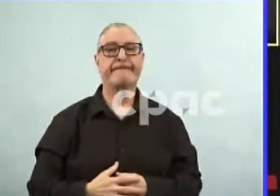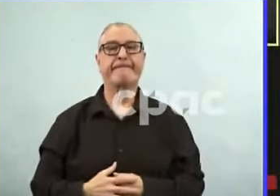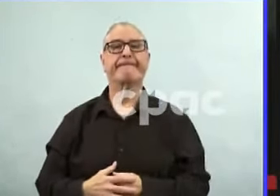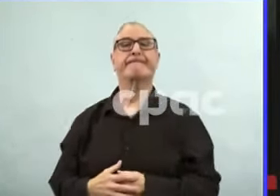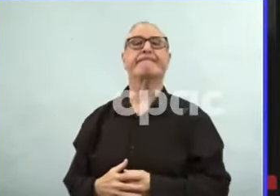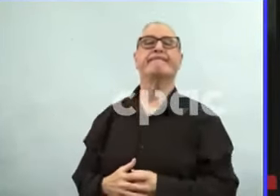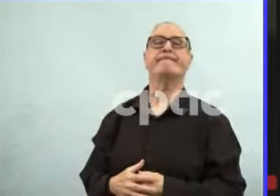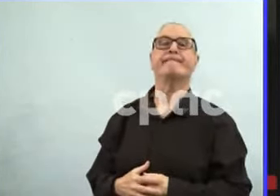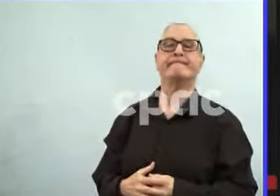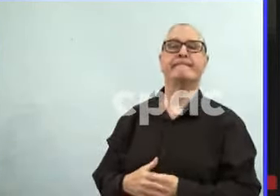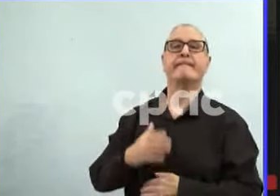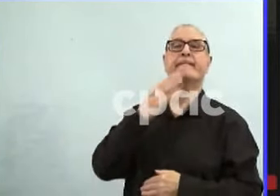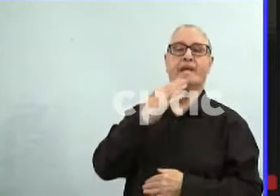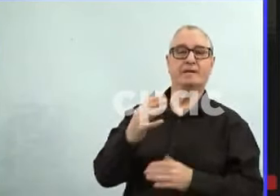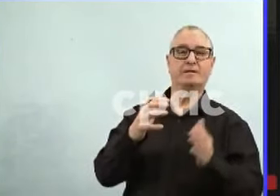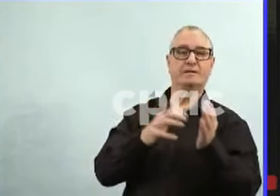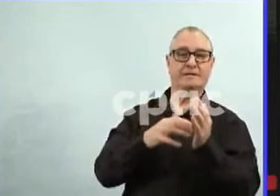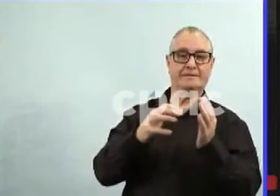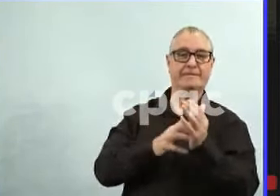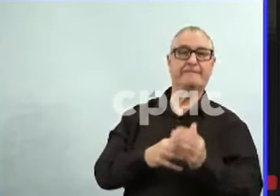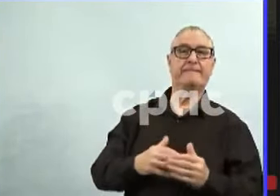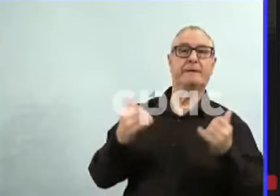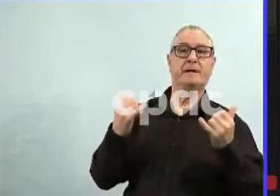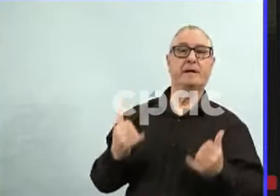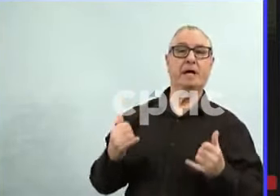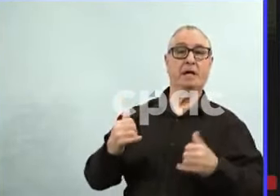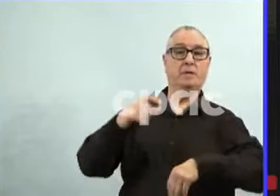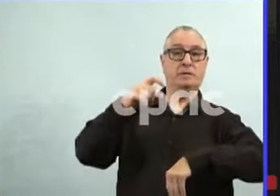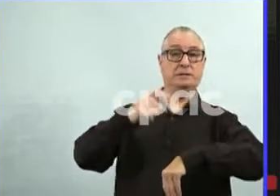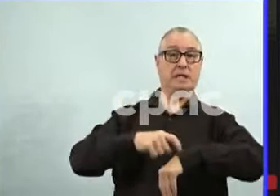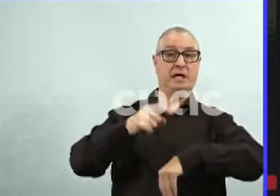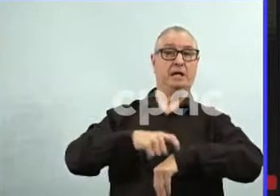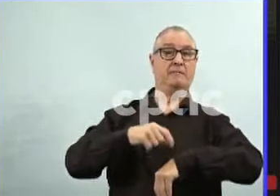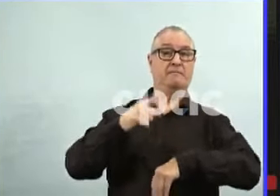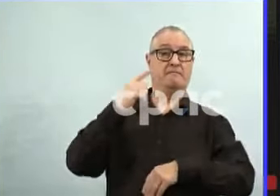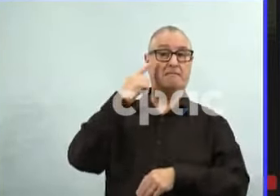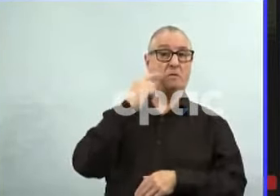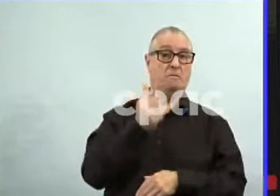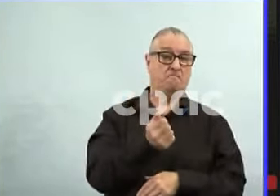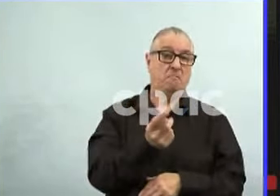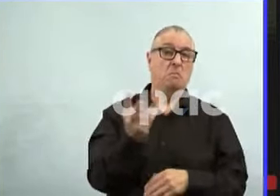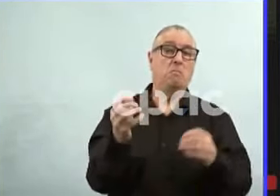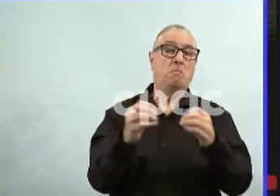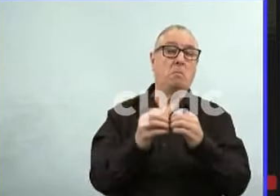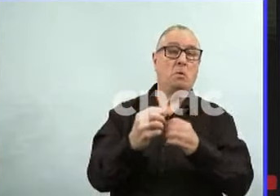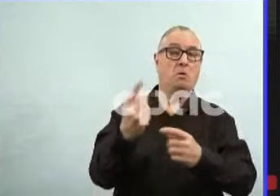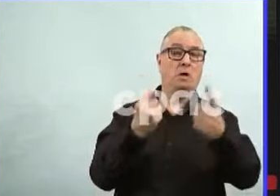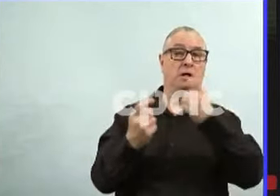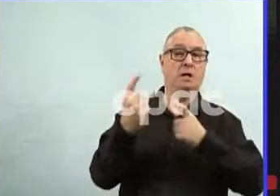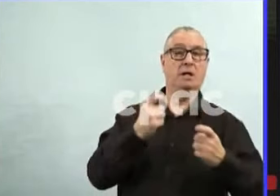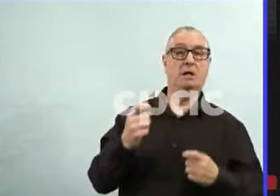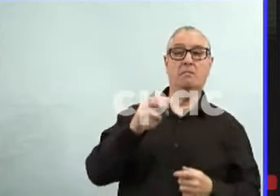Thank you, doctor. We have time for a few more questions. Media, please proceed.